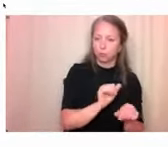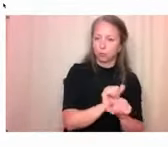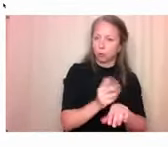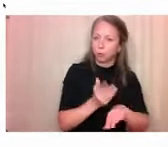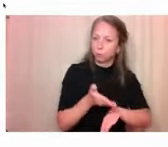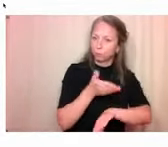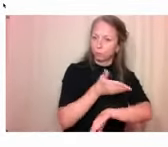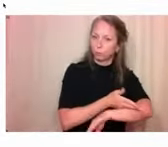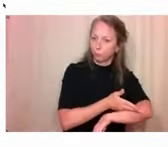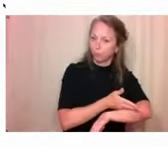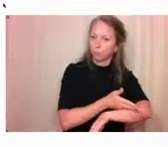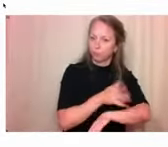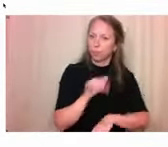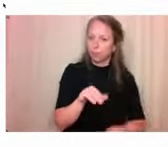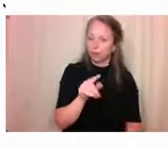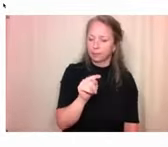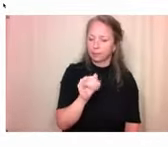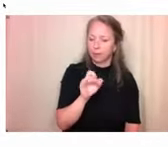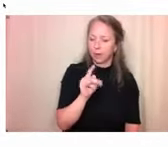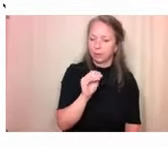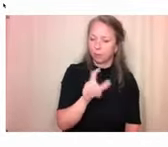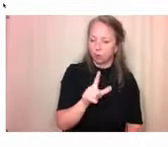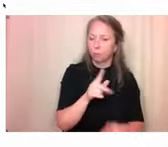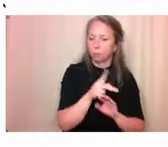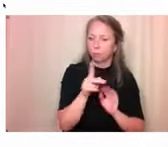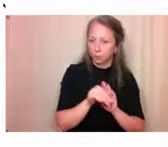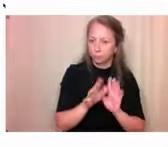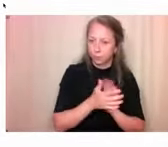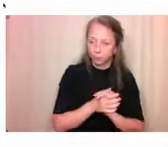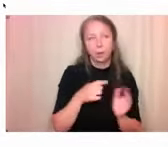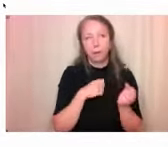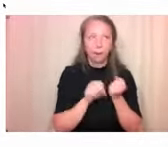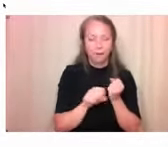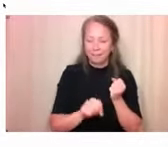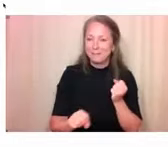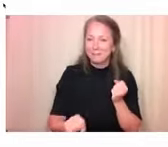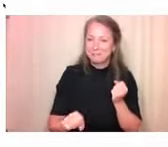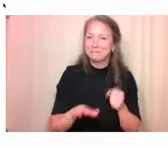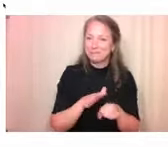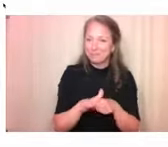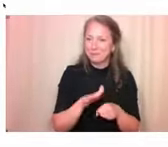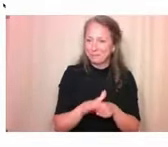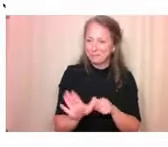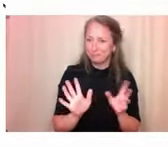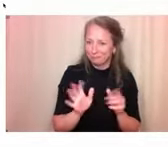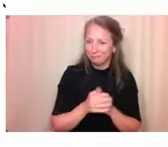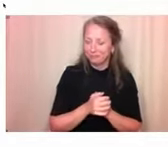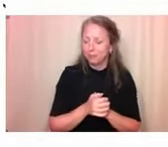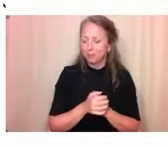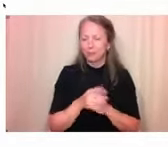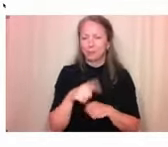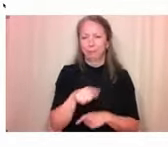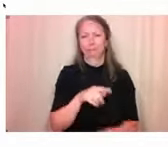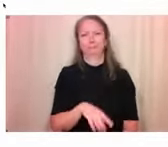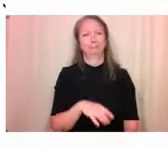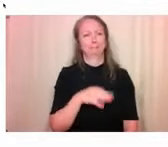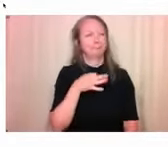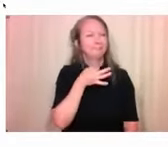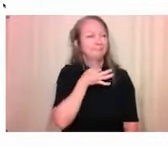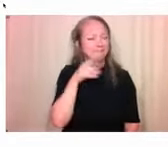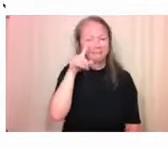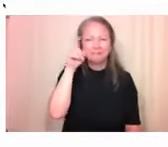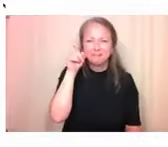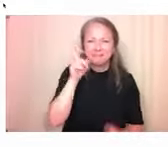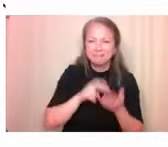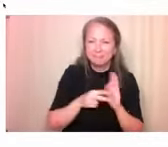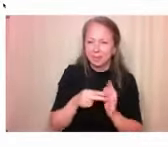So that's my very long preamble. And by now you're probably wondering what is Candid Access and how do you use it? So I'm